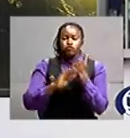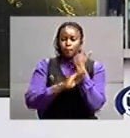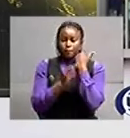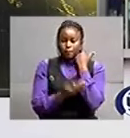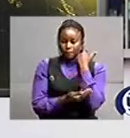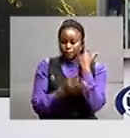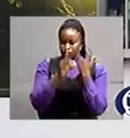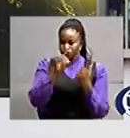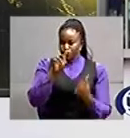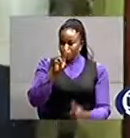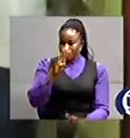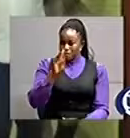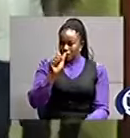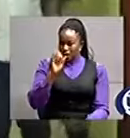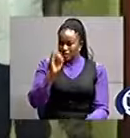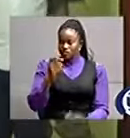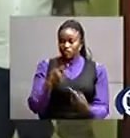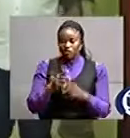report